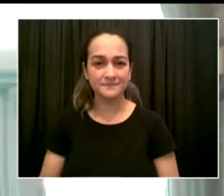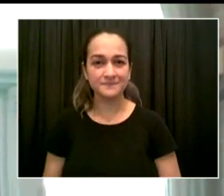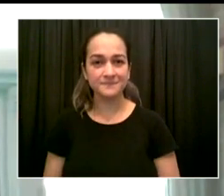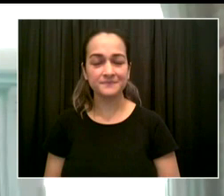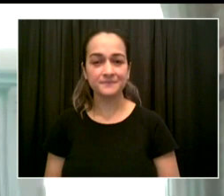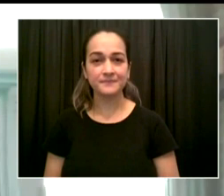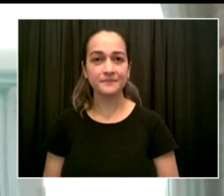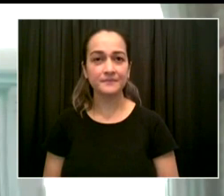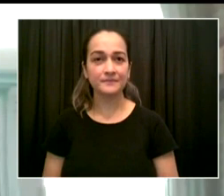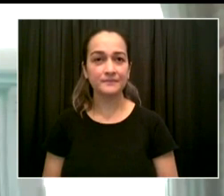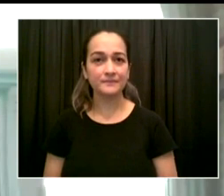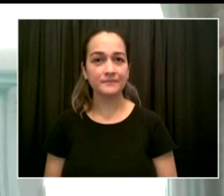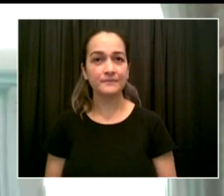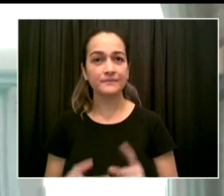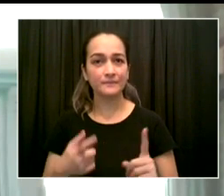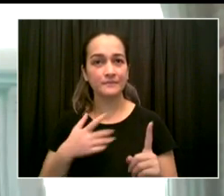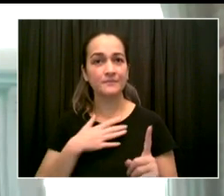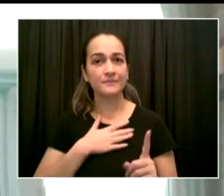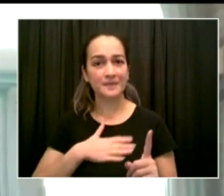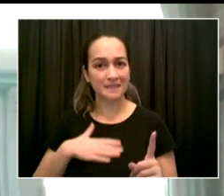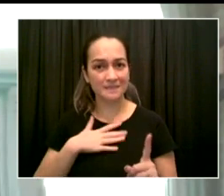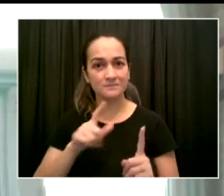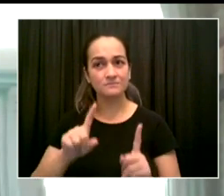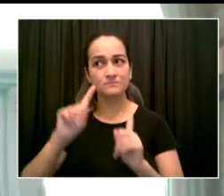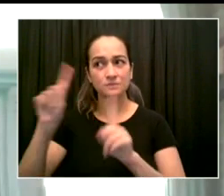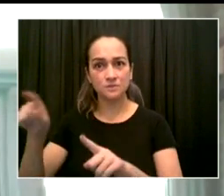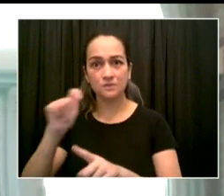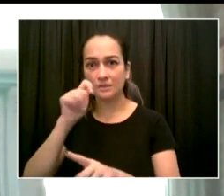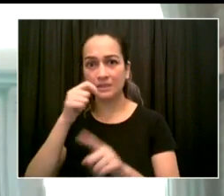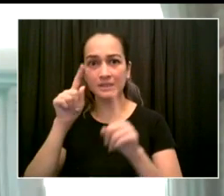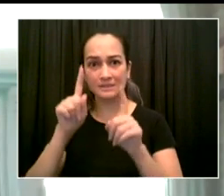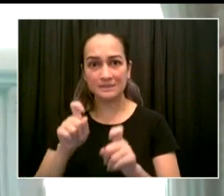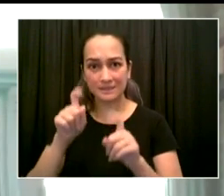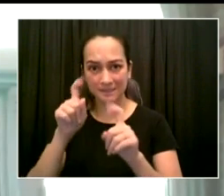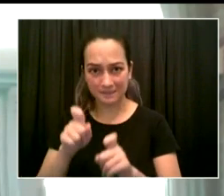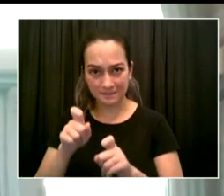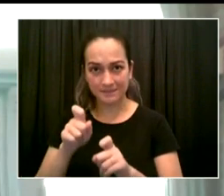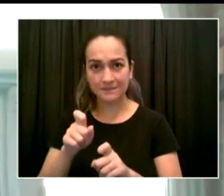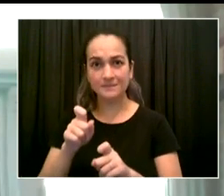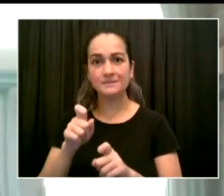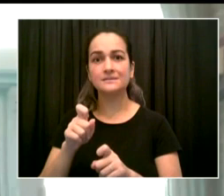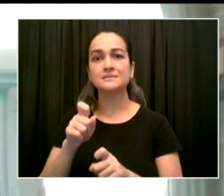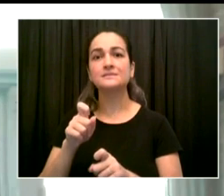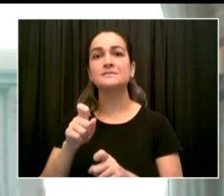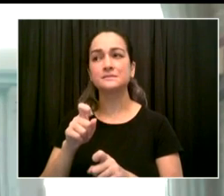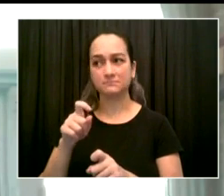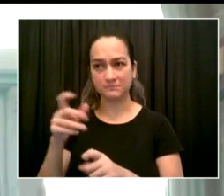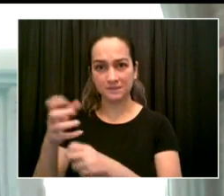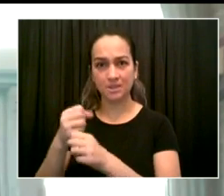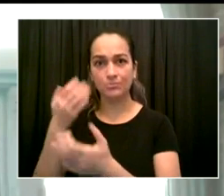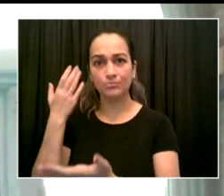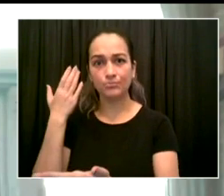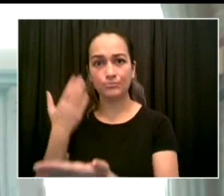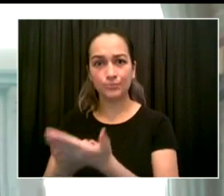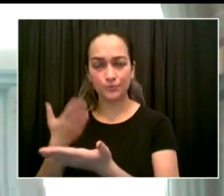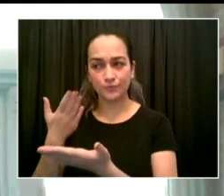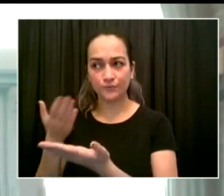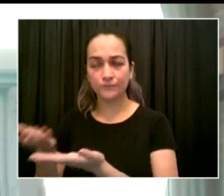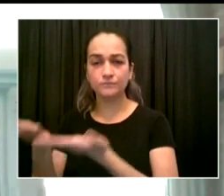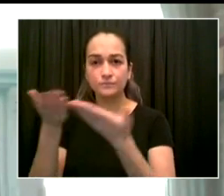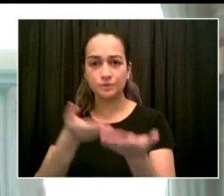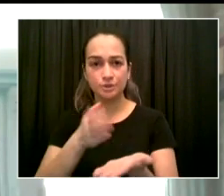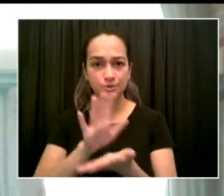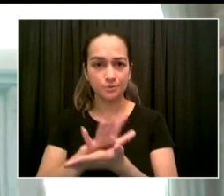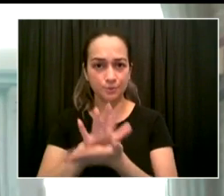DOE vaccination portal. A school will close if there's evidence of widespread in-school